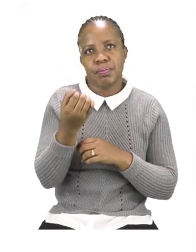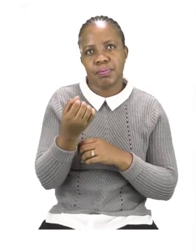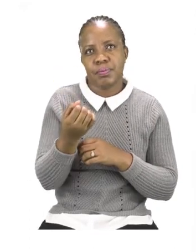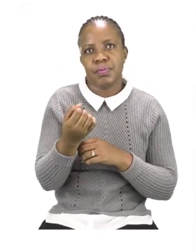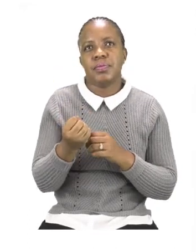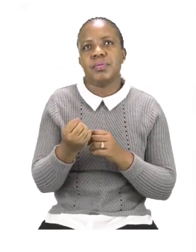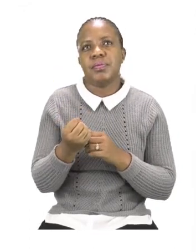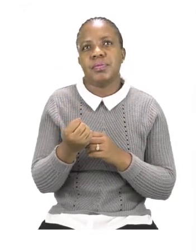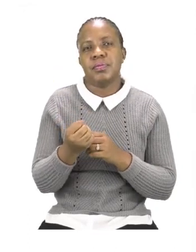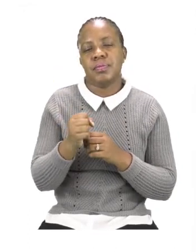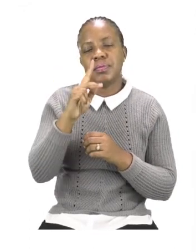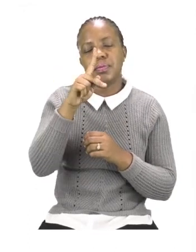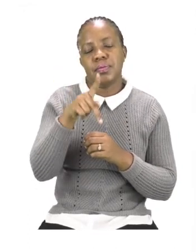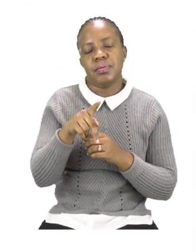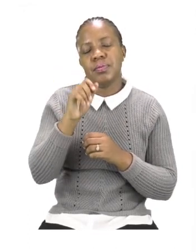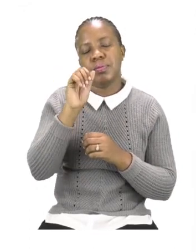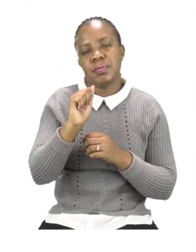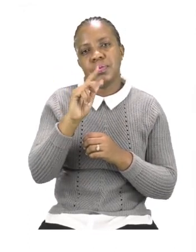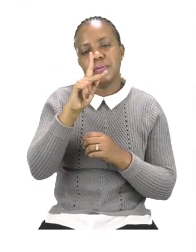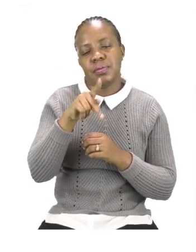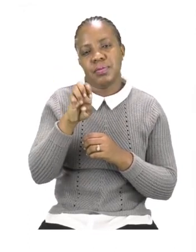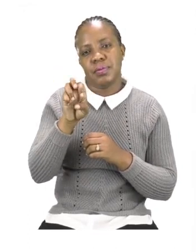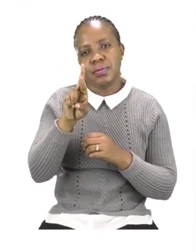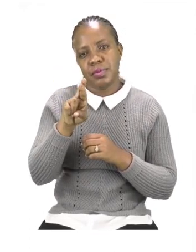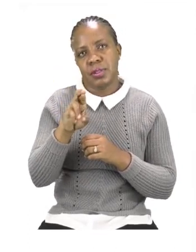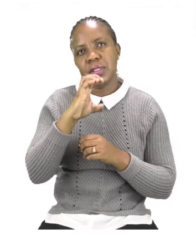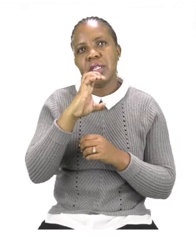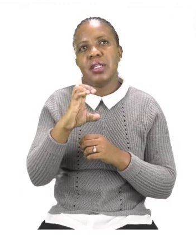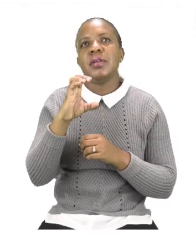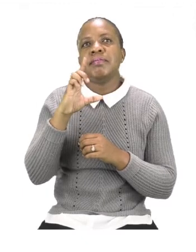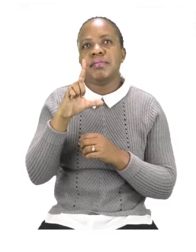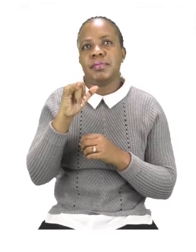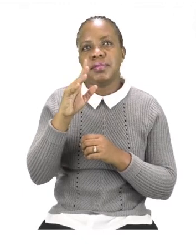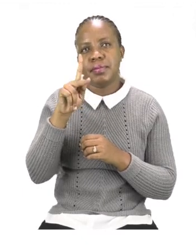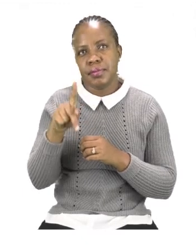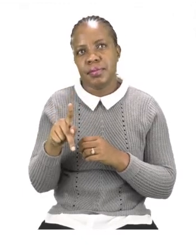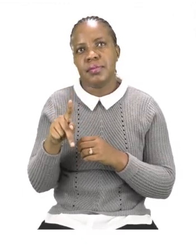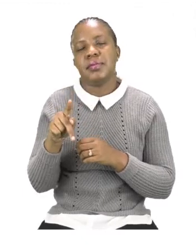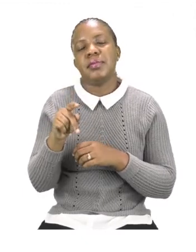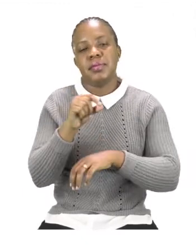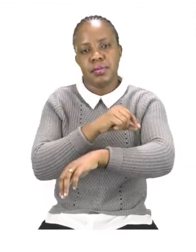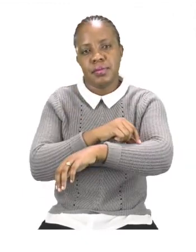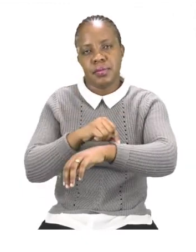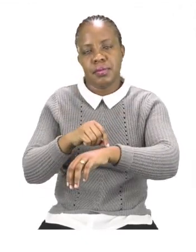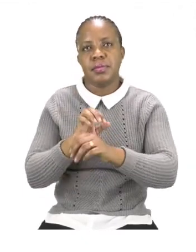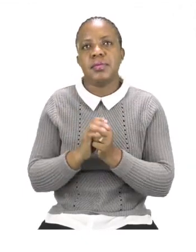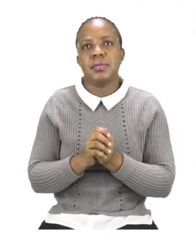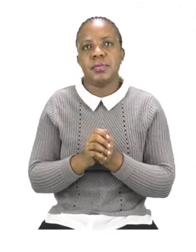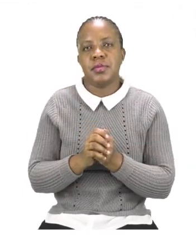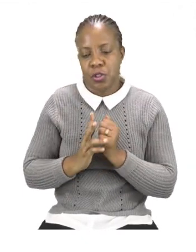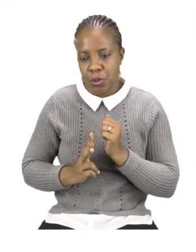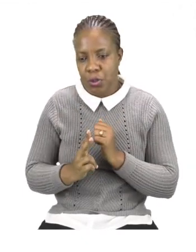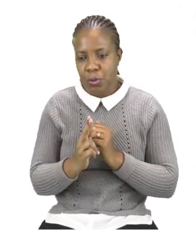a ruler. And then after measuring the objects, you are going to write your answer in